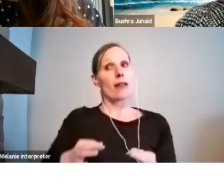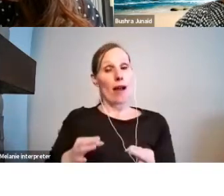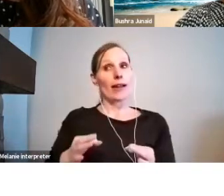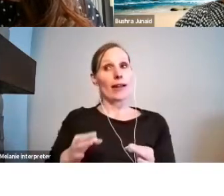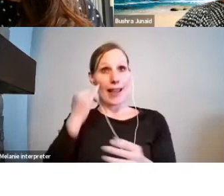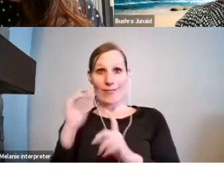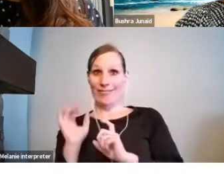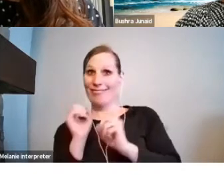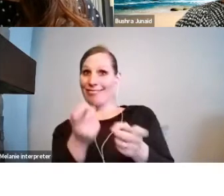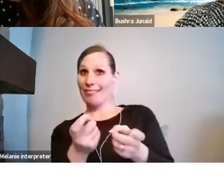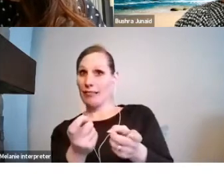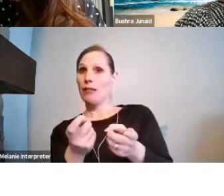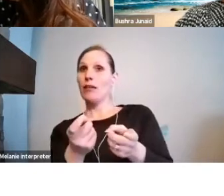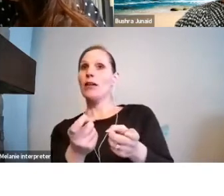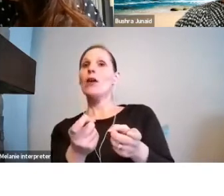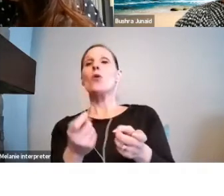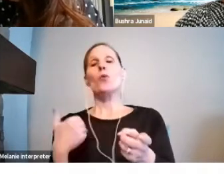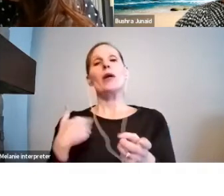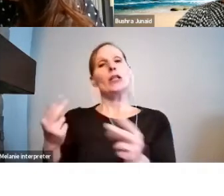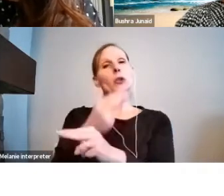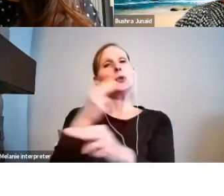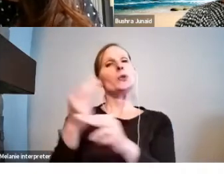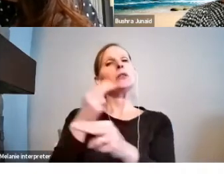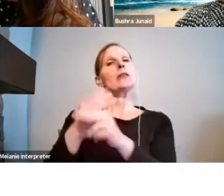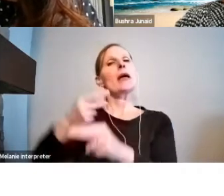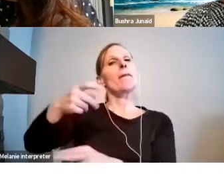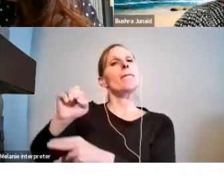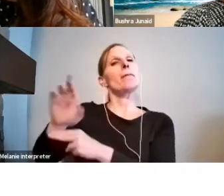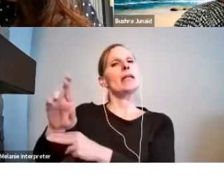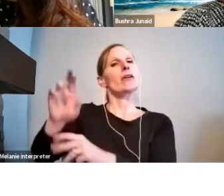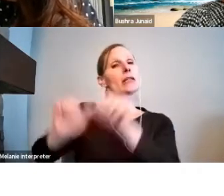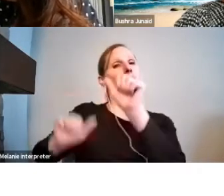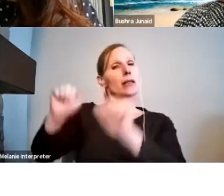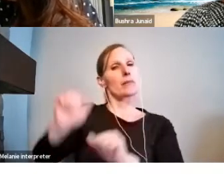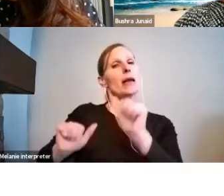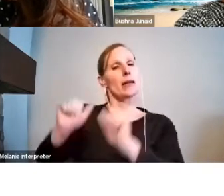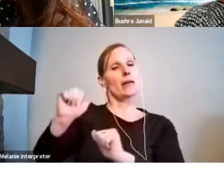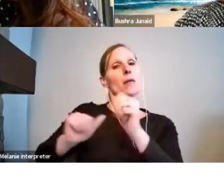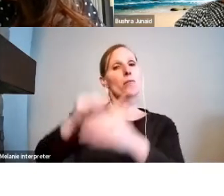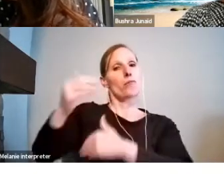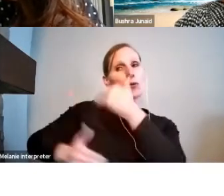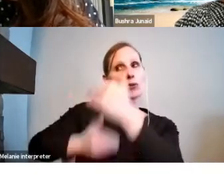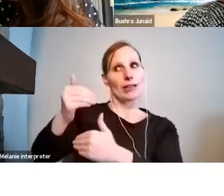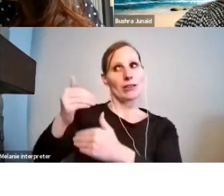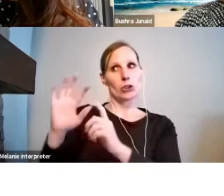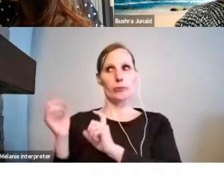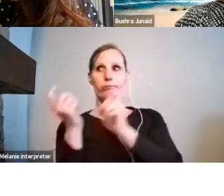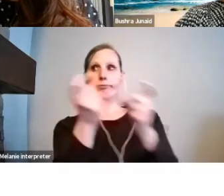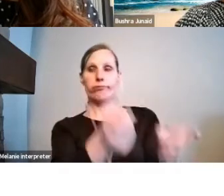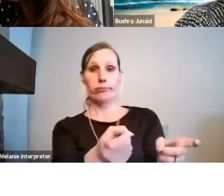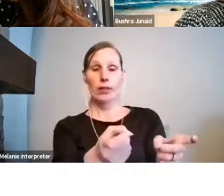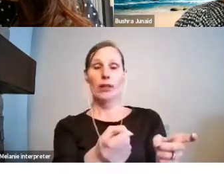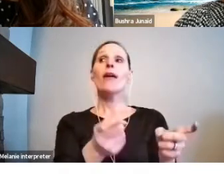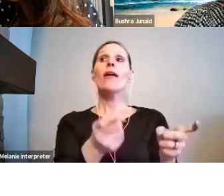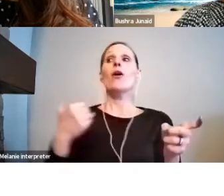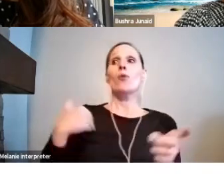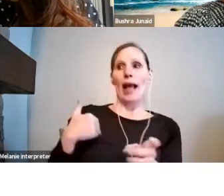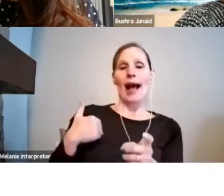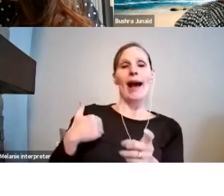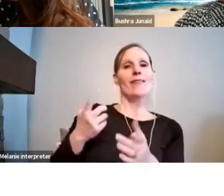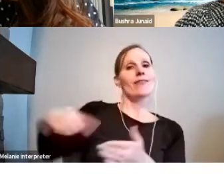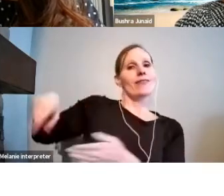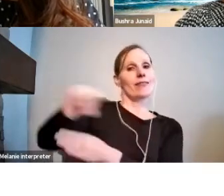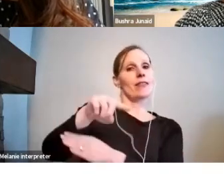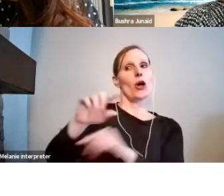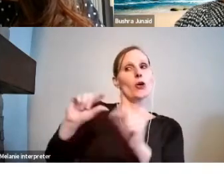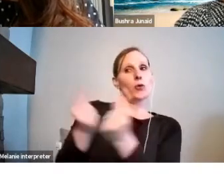uses a peer assessment process to allocate funding. Your application is read by other artists in your